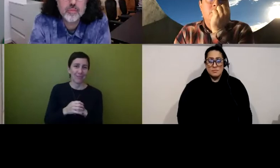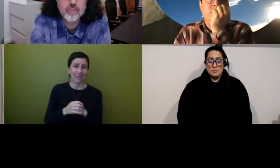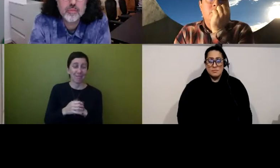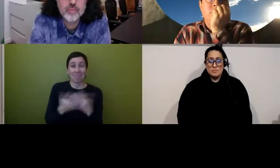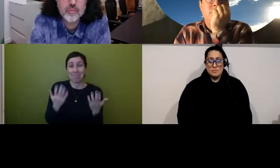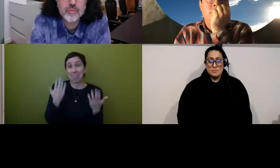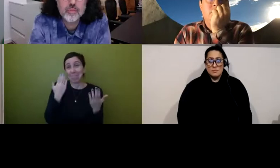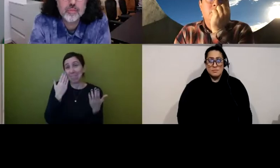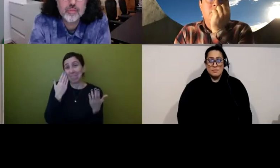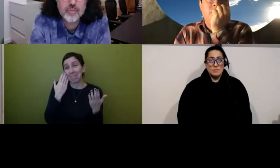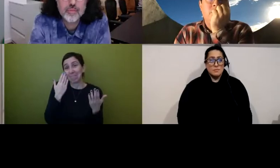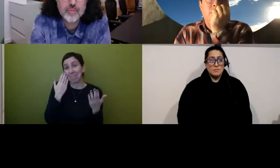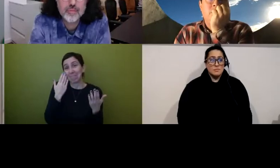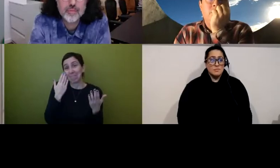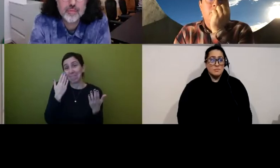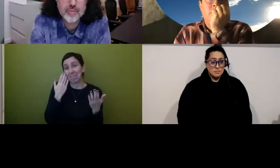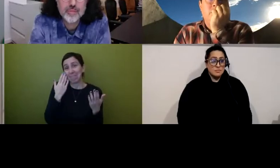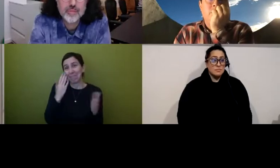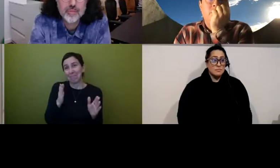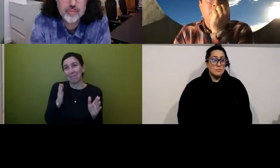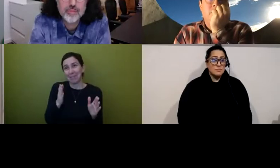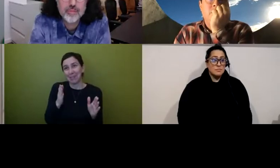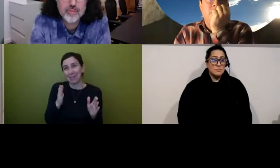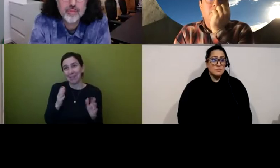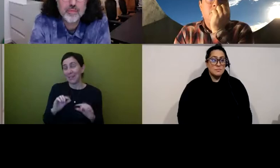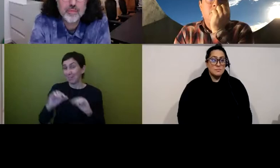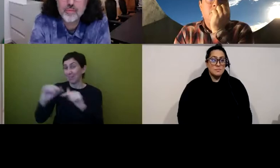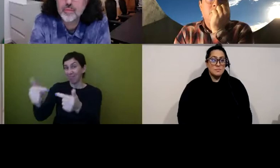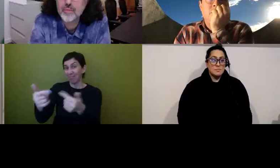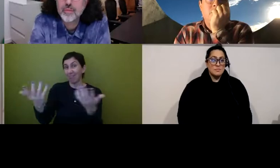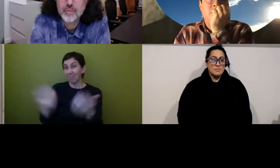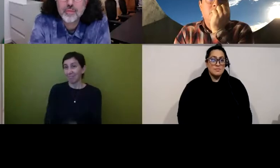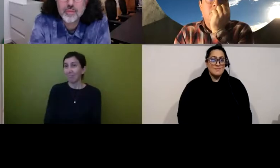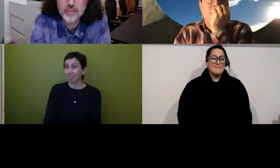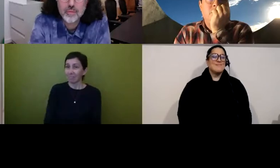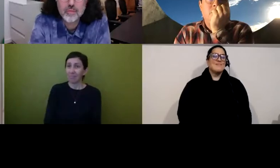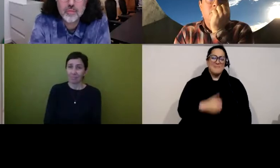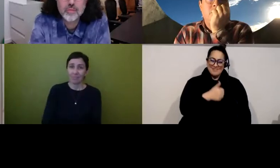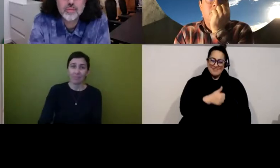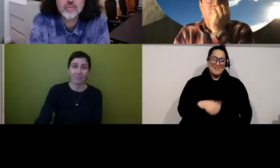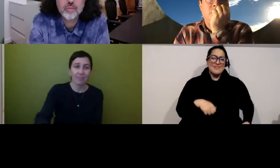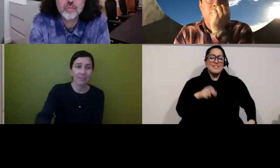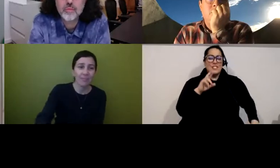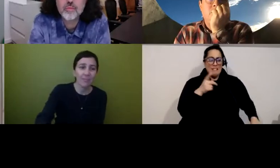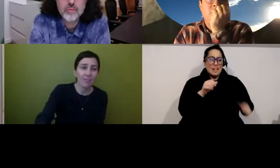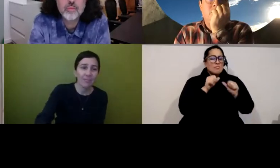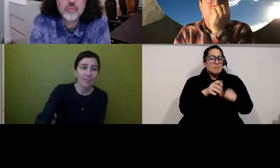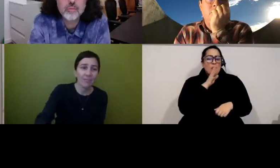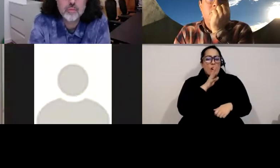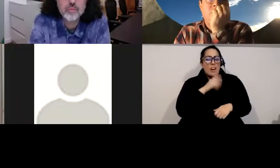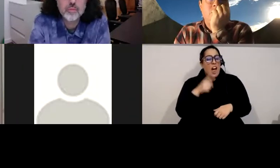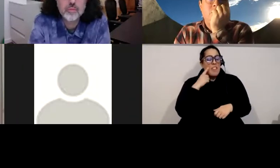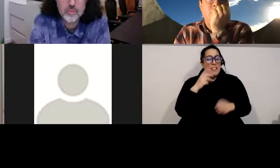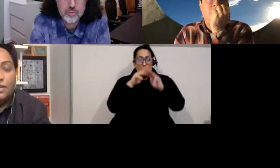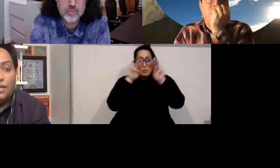know um i think the whole system of the the museum as a project needs to be examined and how it's funded